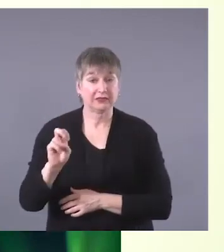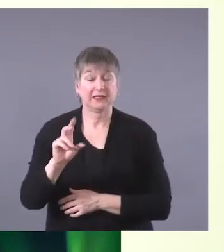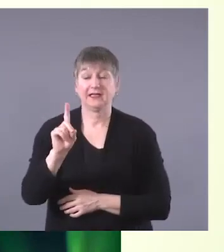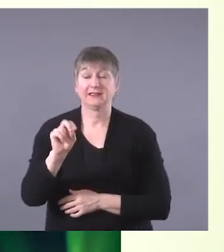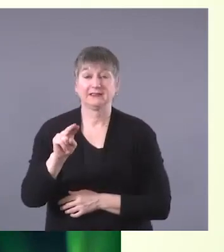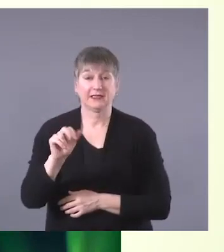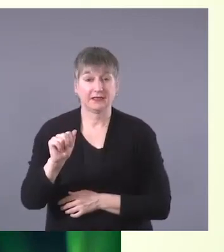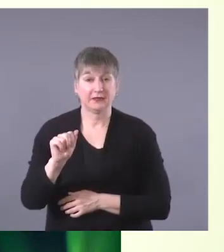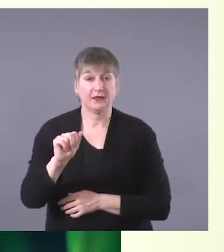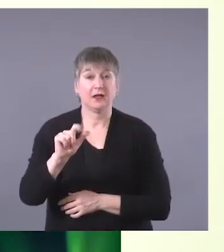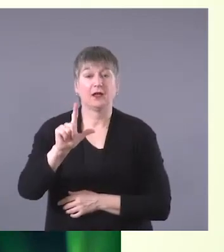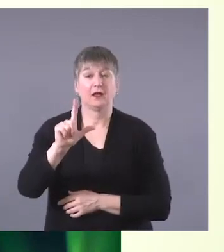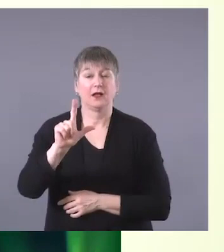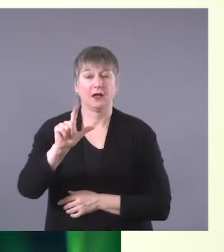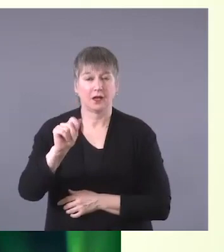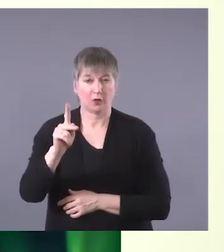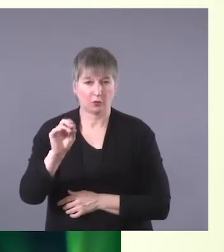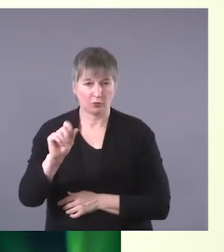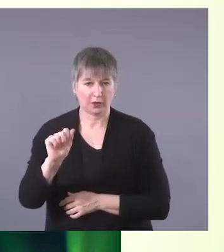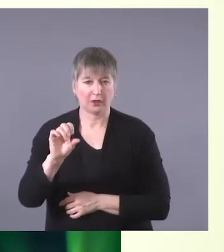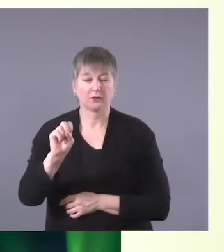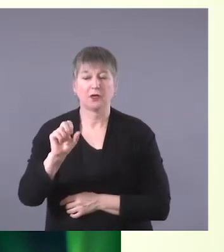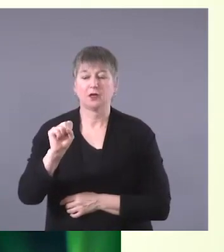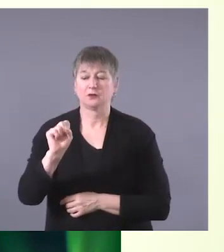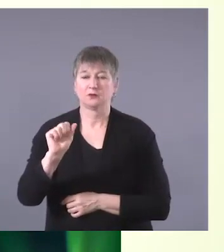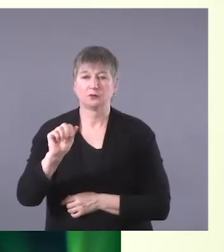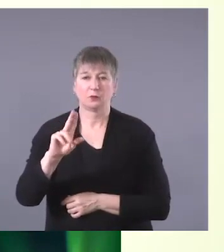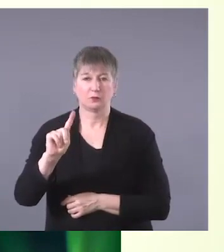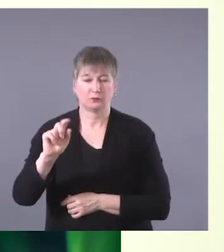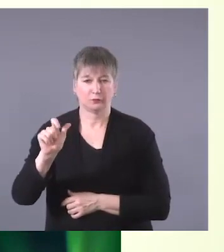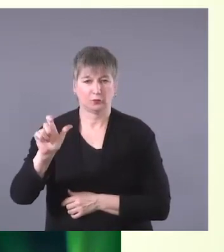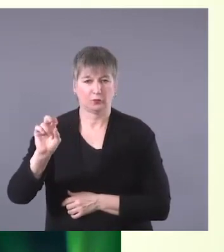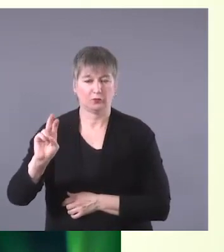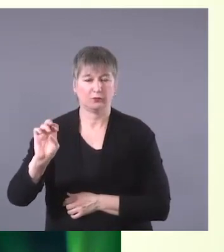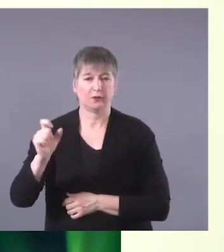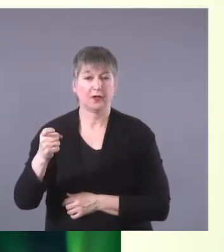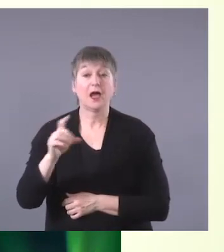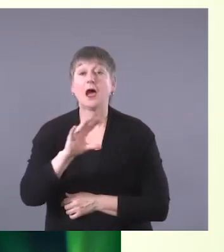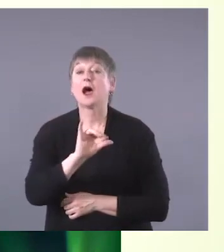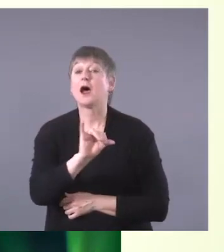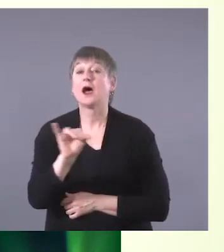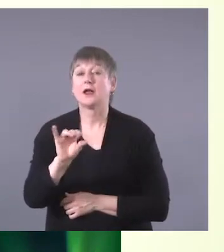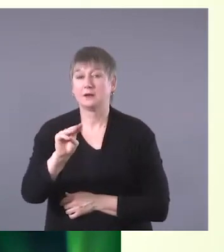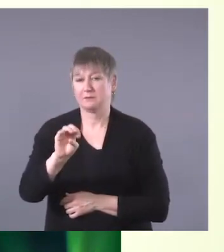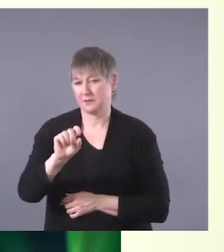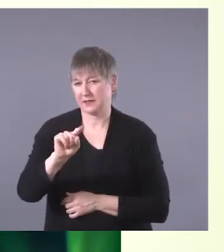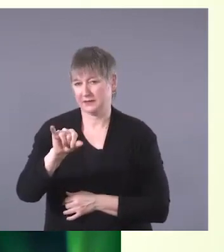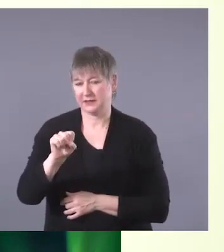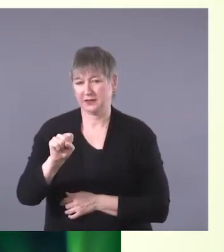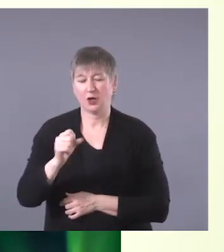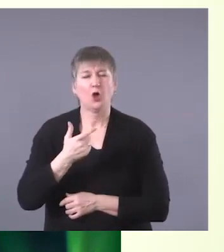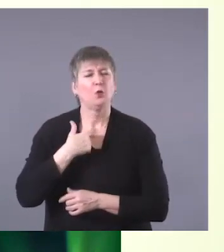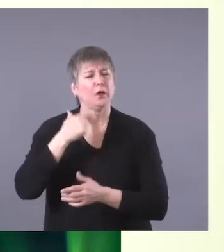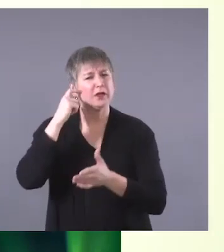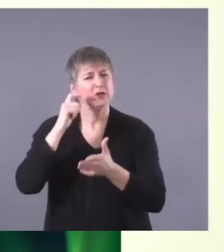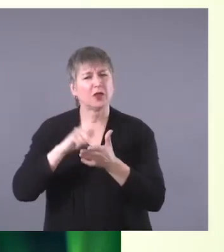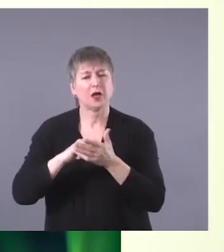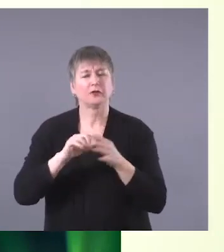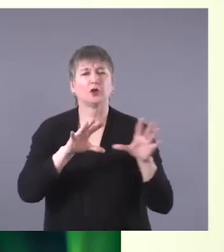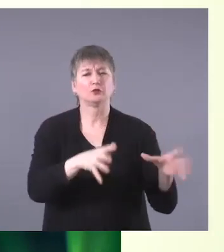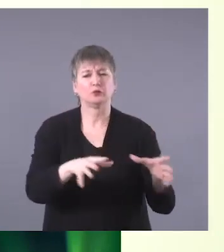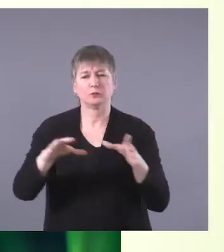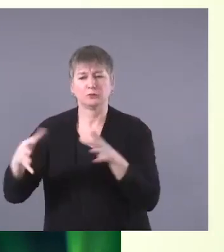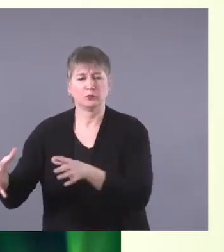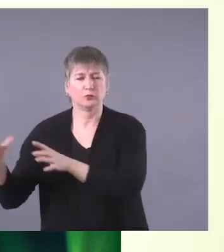Sioux, Nakota Sioux, as well as the Métis. We acknowledge the many First Nations, Métis and Inuit peoples whose